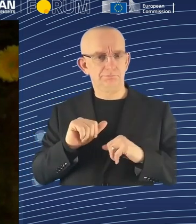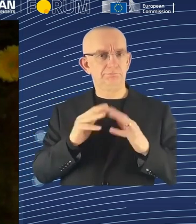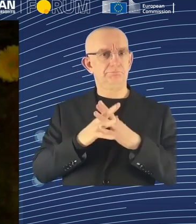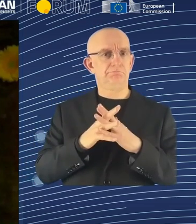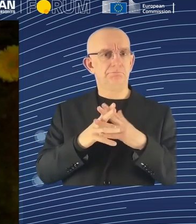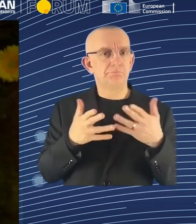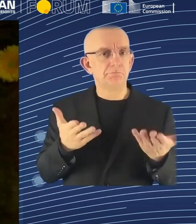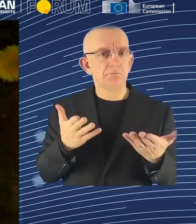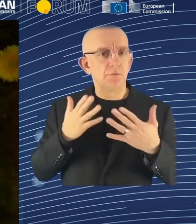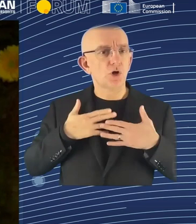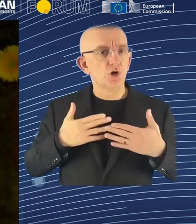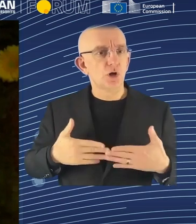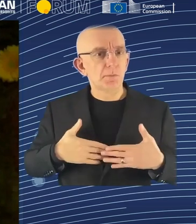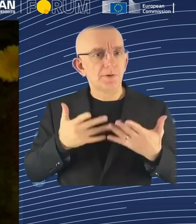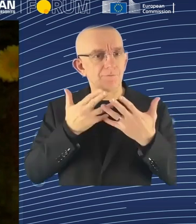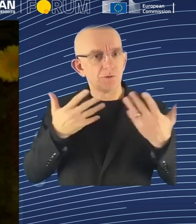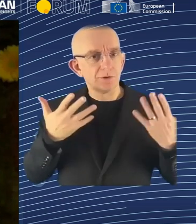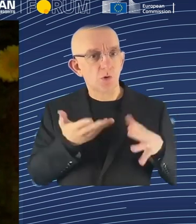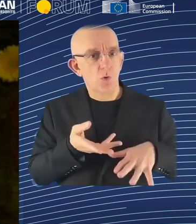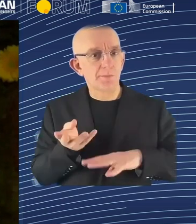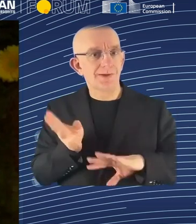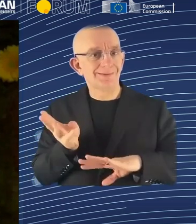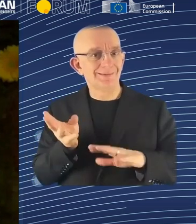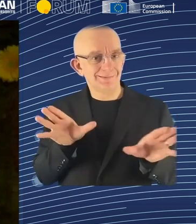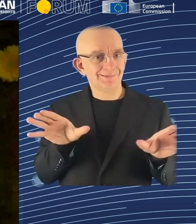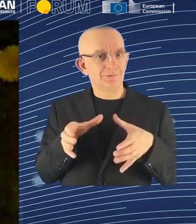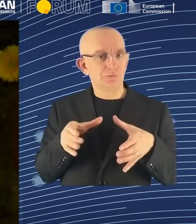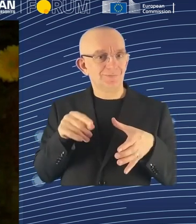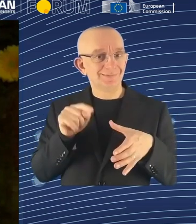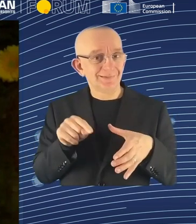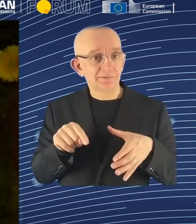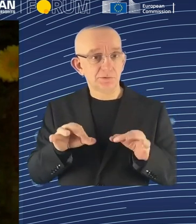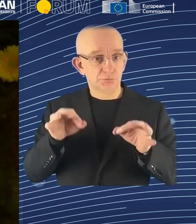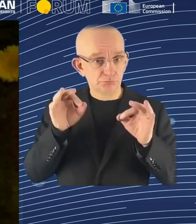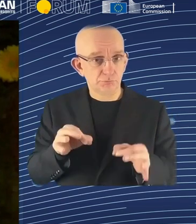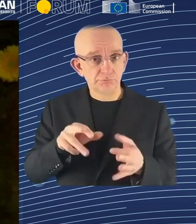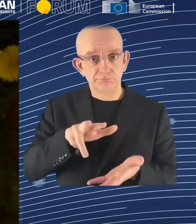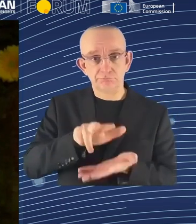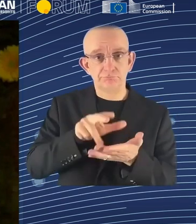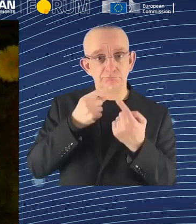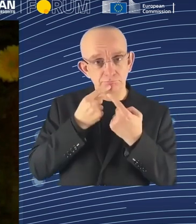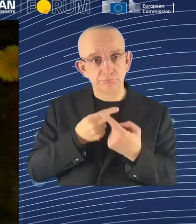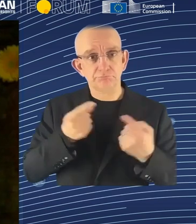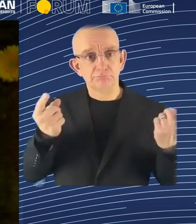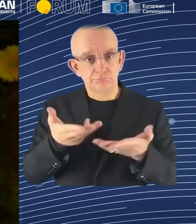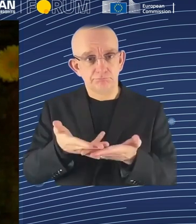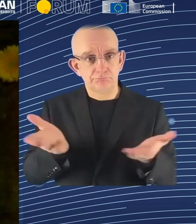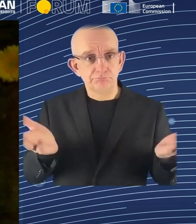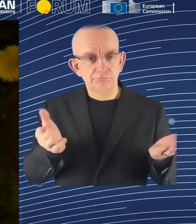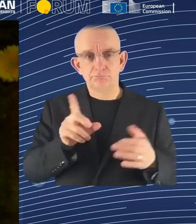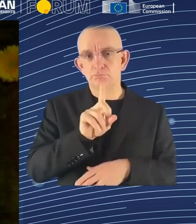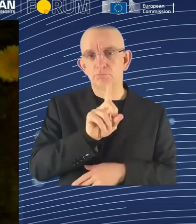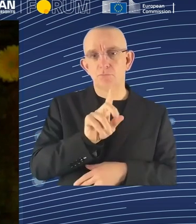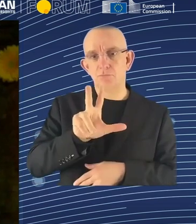employees of the Federal Employment Agency in Germany that we